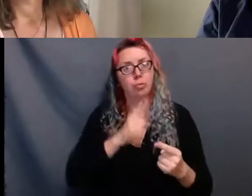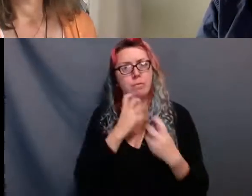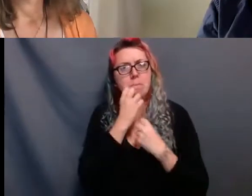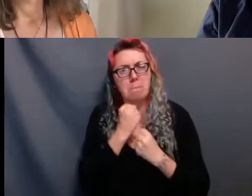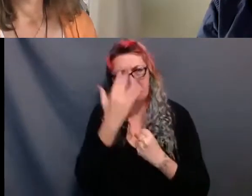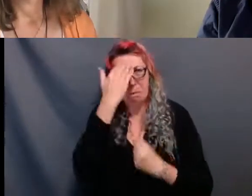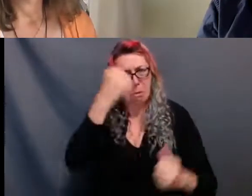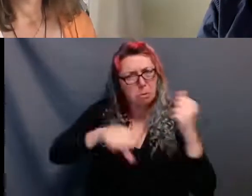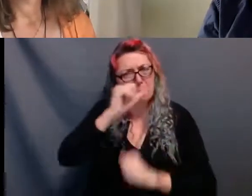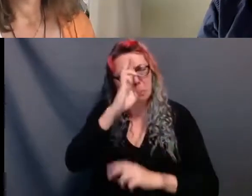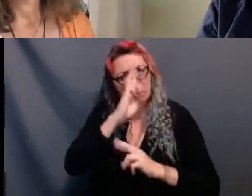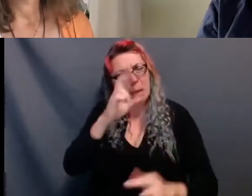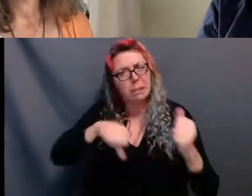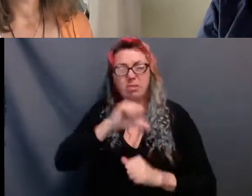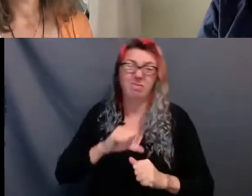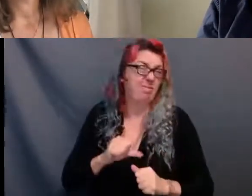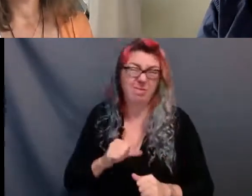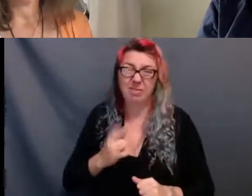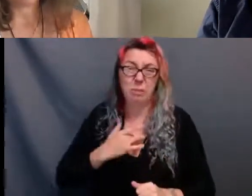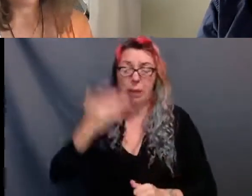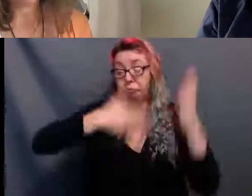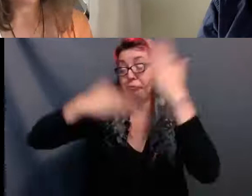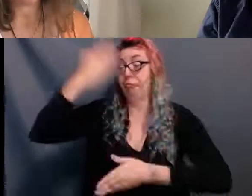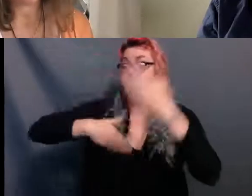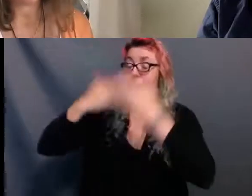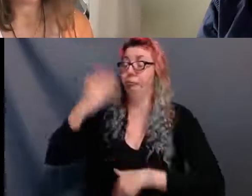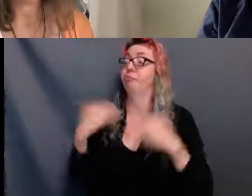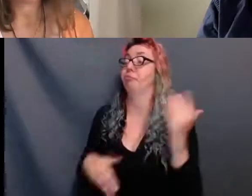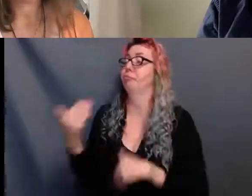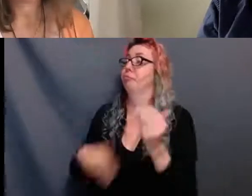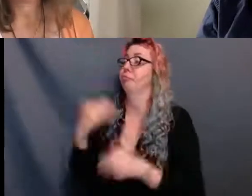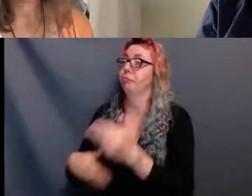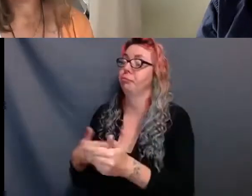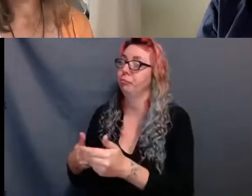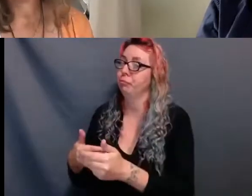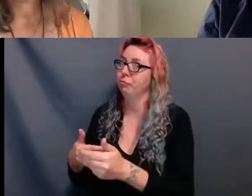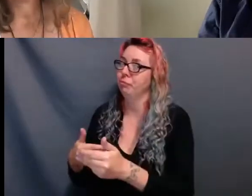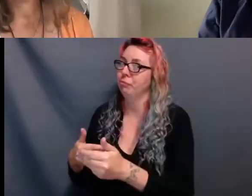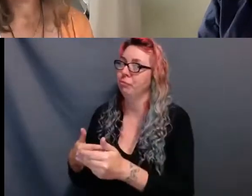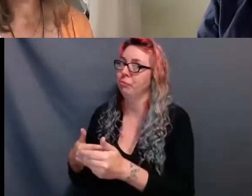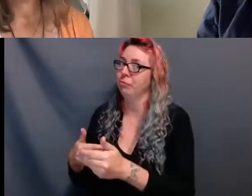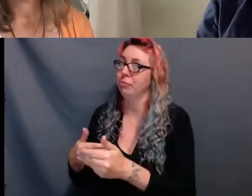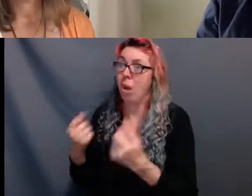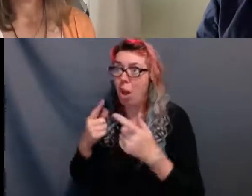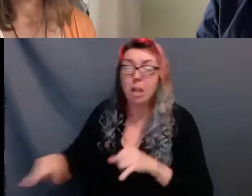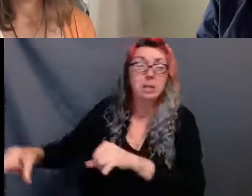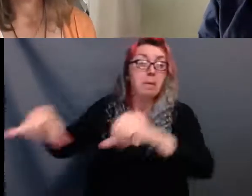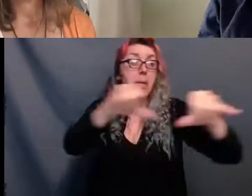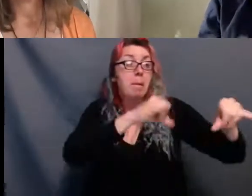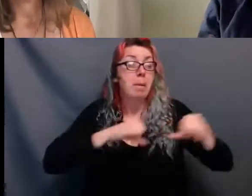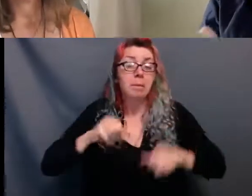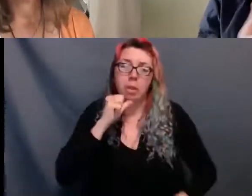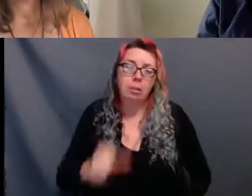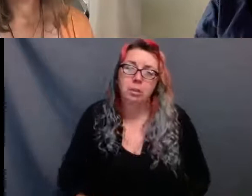be relieved of the ignorance of the illusion of homogeneity. To have